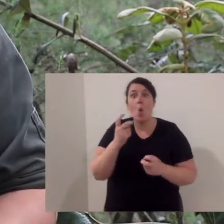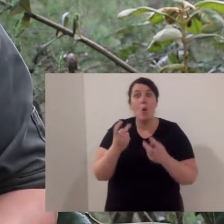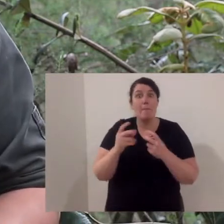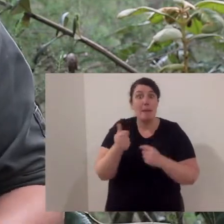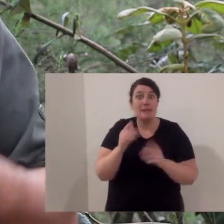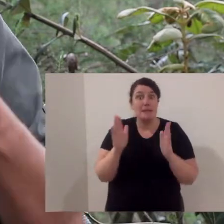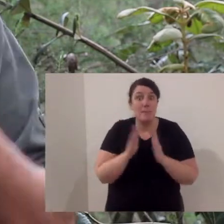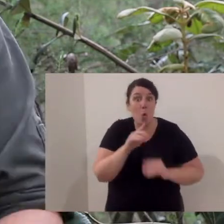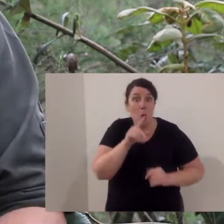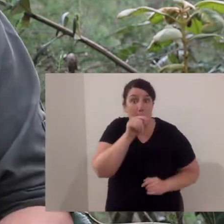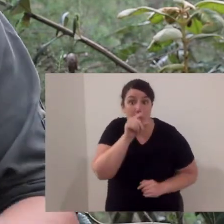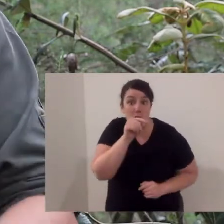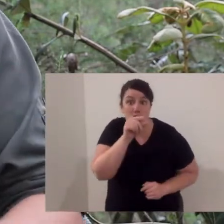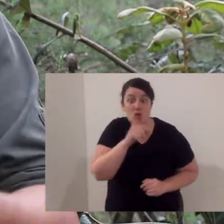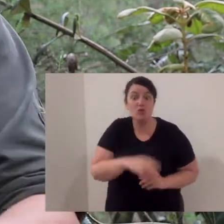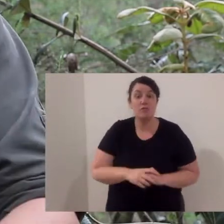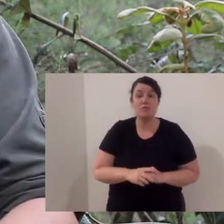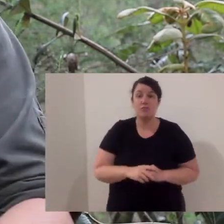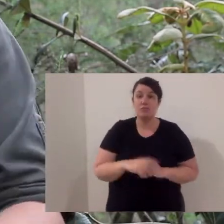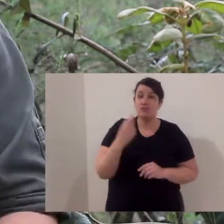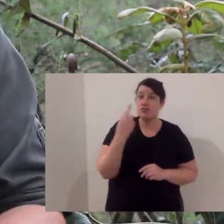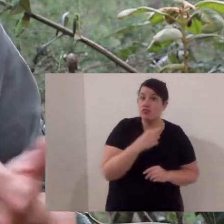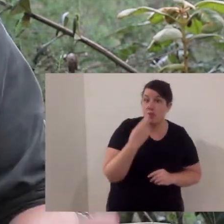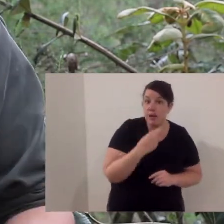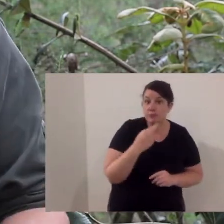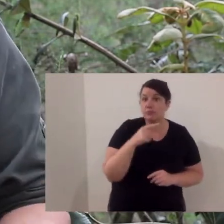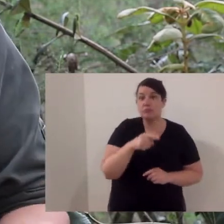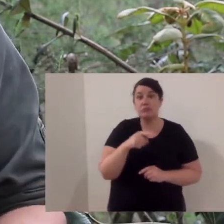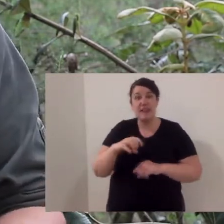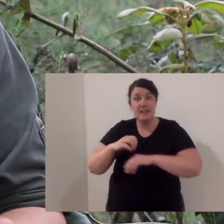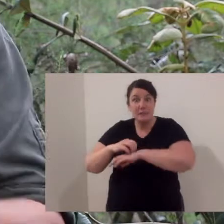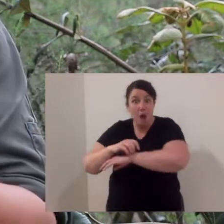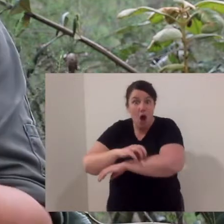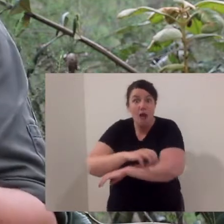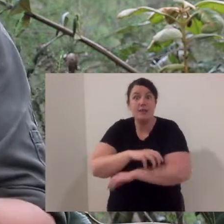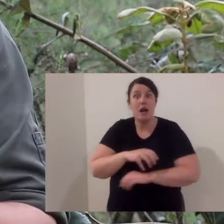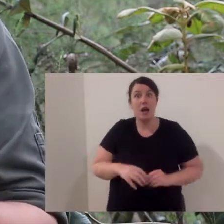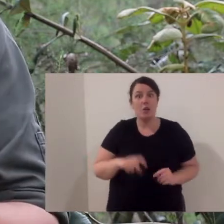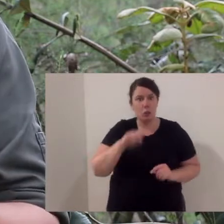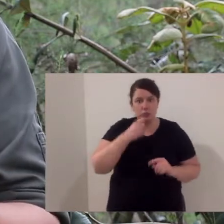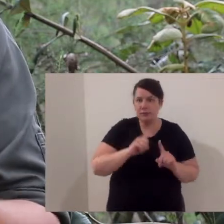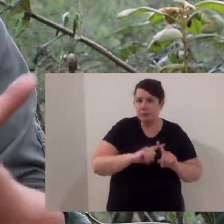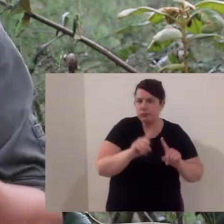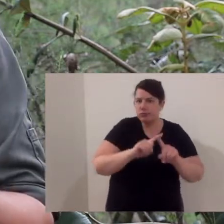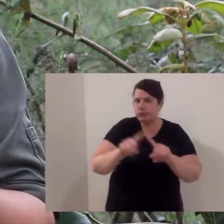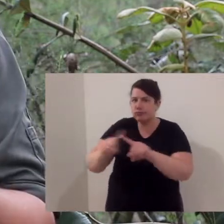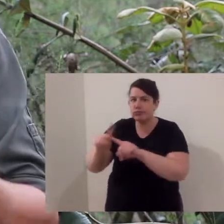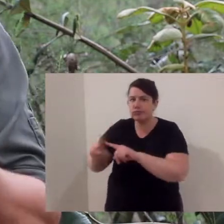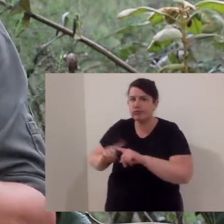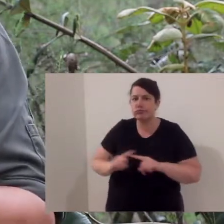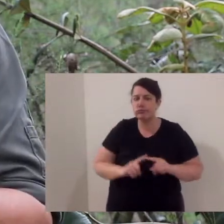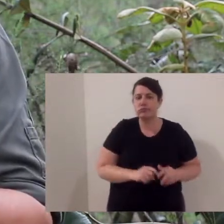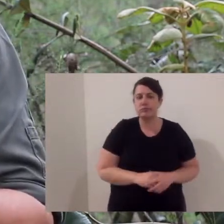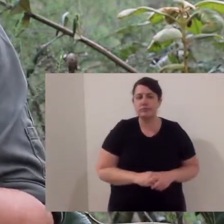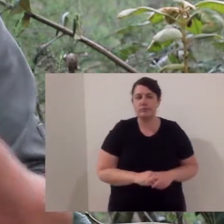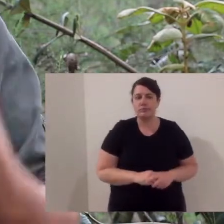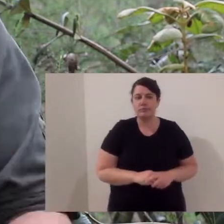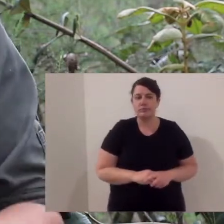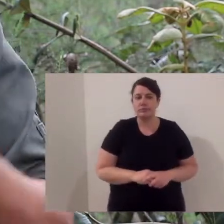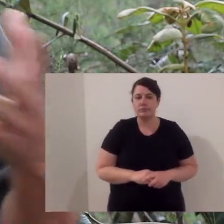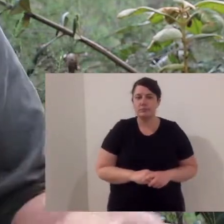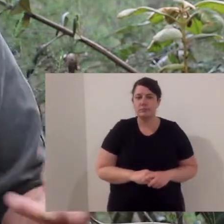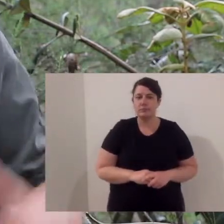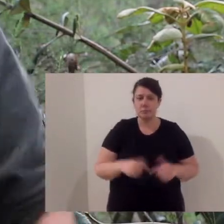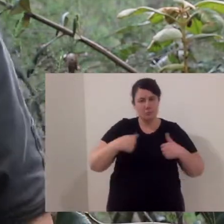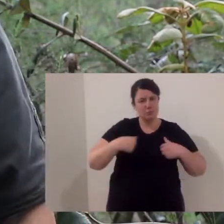grasshoppers. They will opportunistically hunt small birds, small native rodents, reptiles and amphibians. They